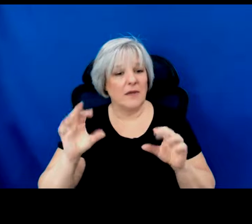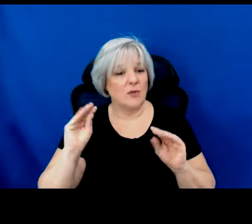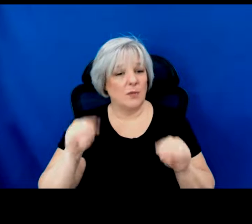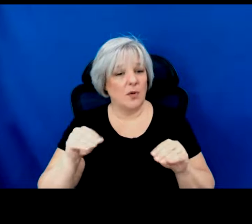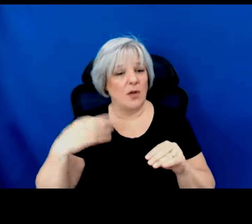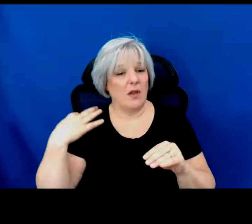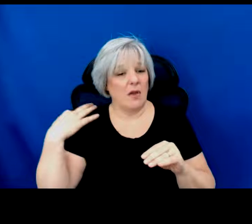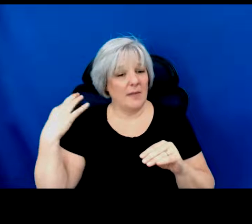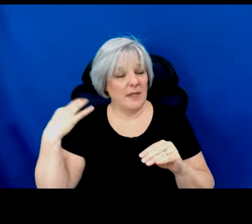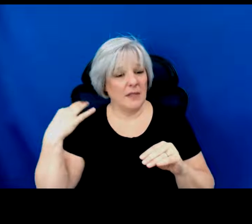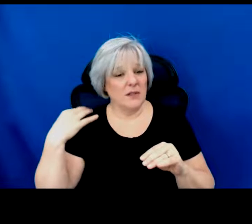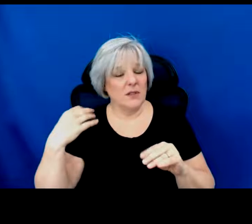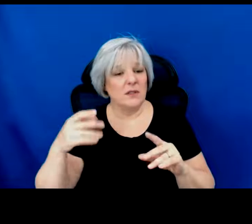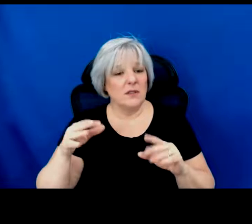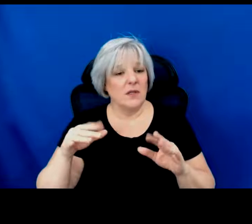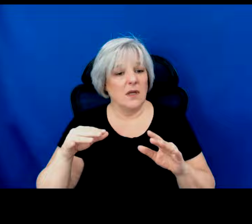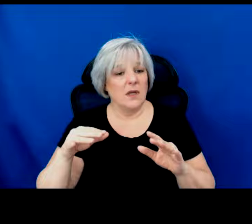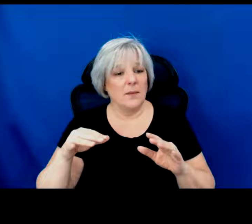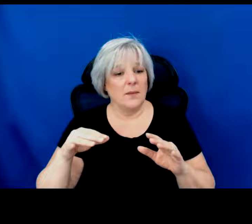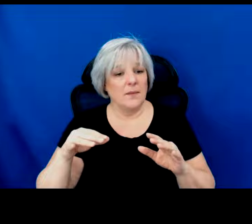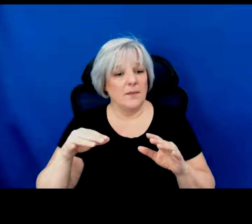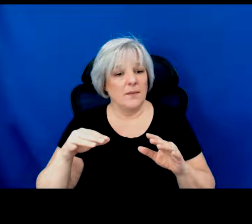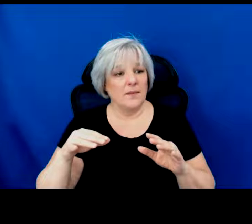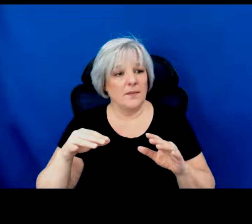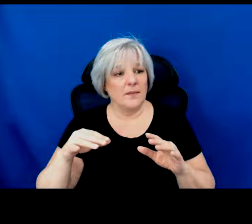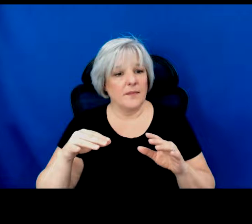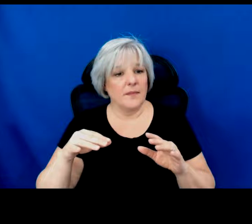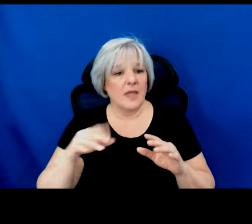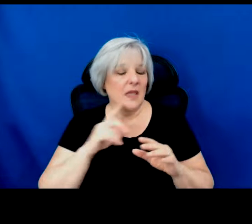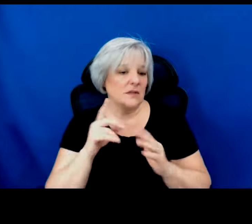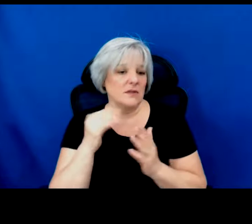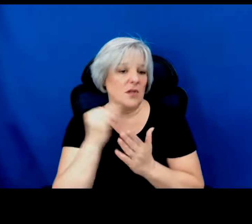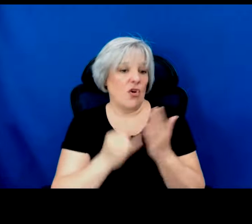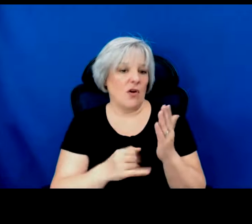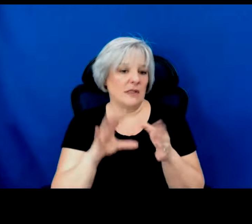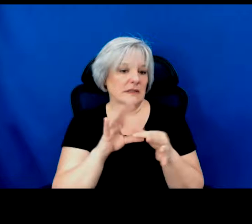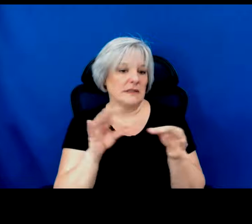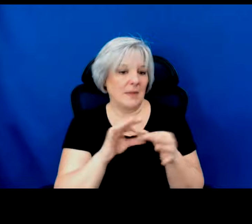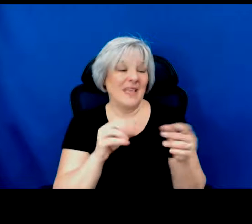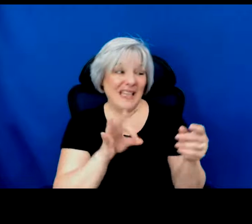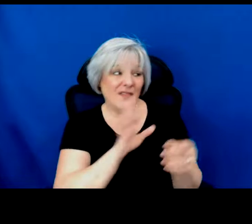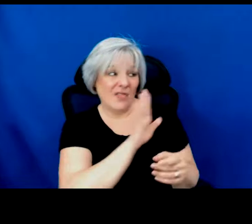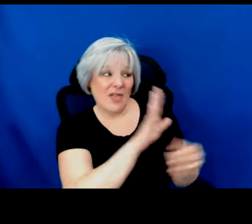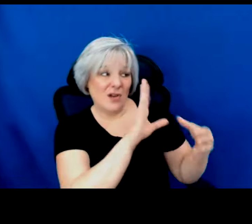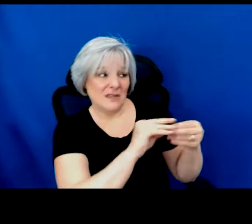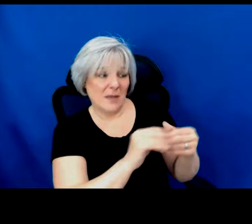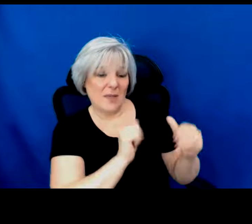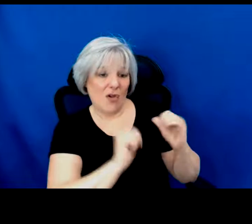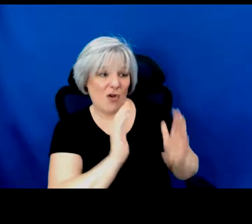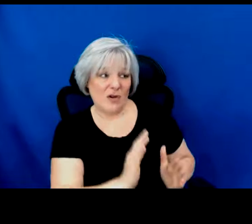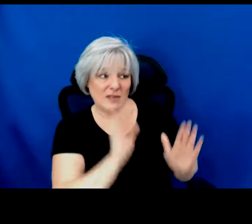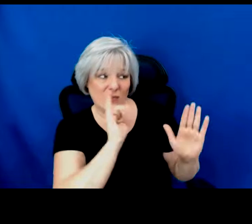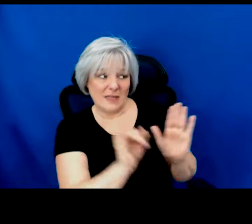application is to, is an, is an artist statement. If you can provide an artist statement of identity,